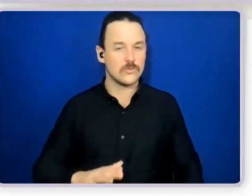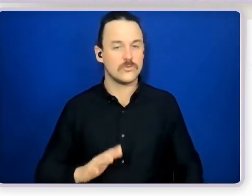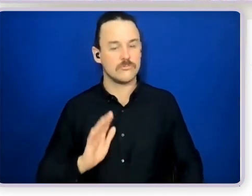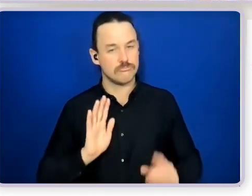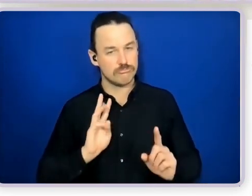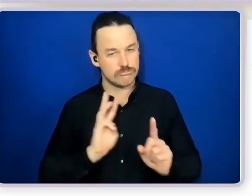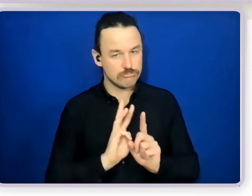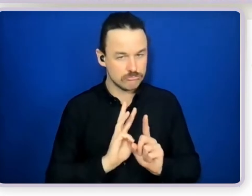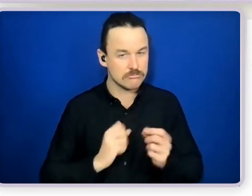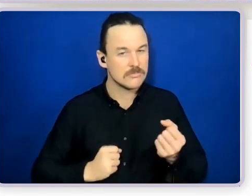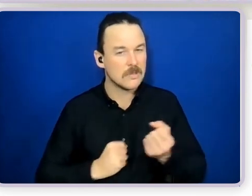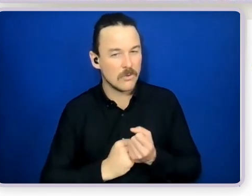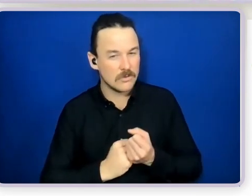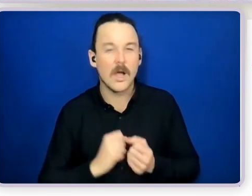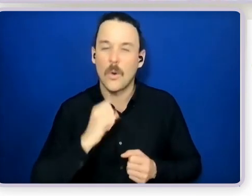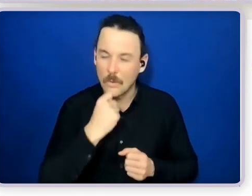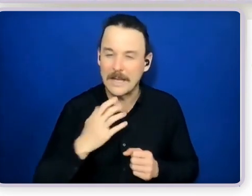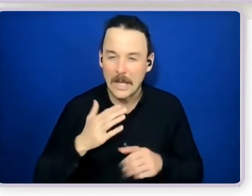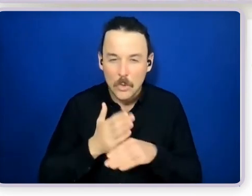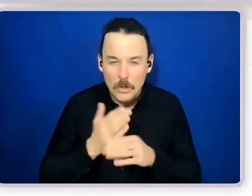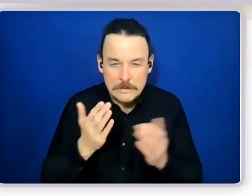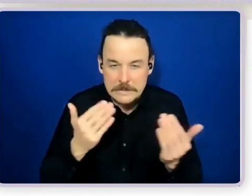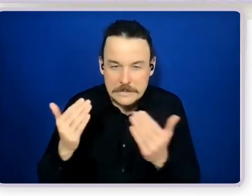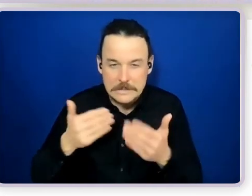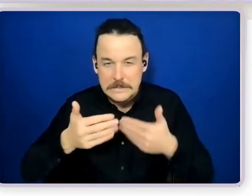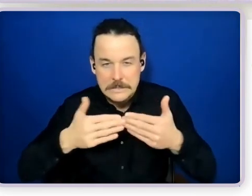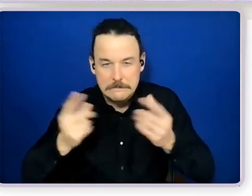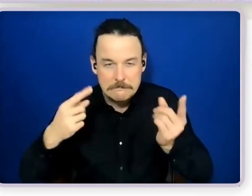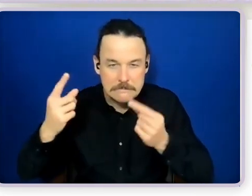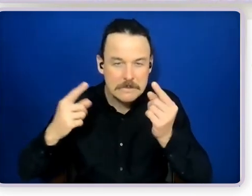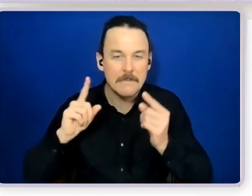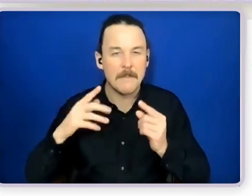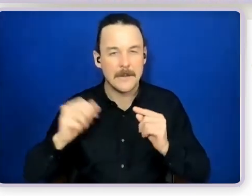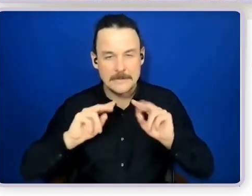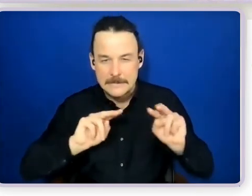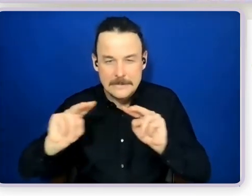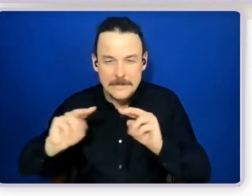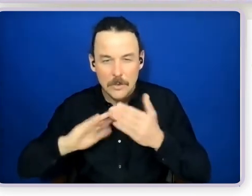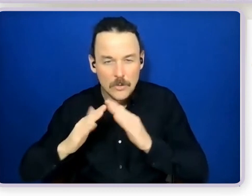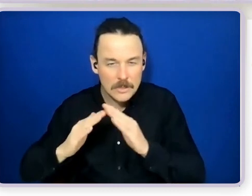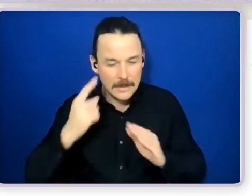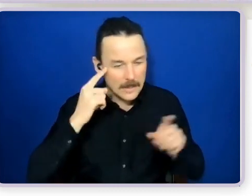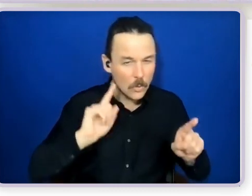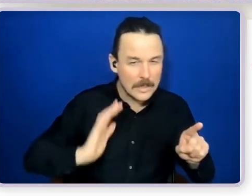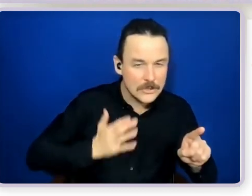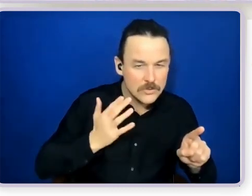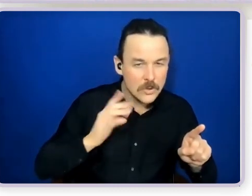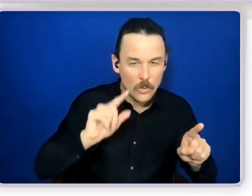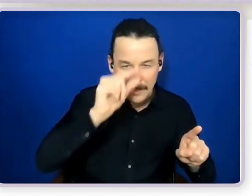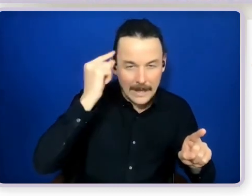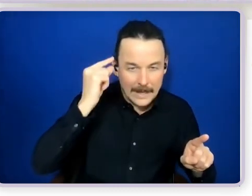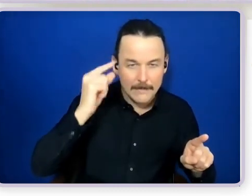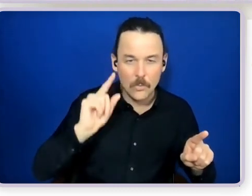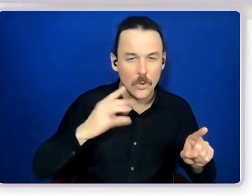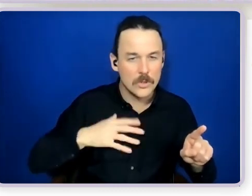it would take a little bit of work but it's about scoping community focusing on their interest focusing on the purpose of the circle what you're trying to